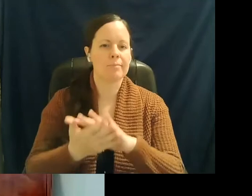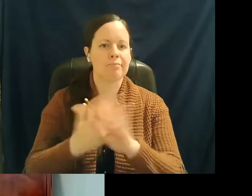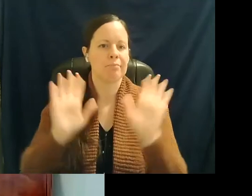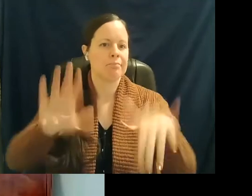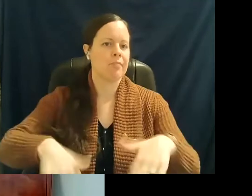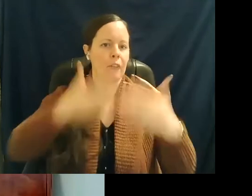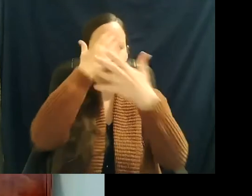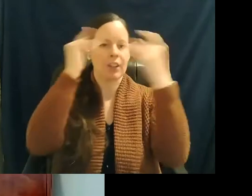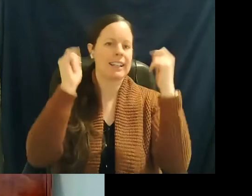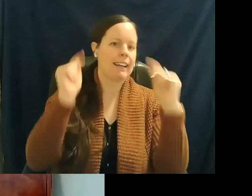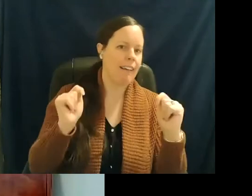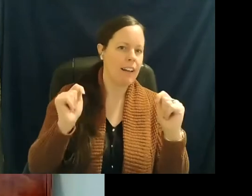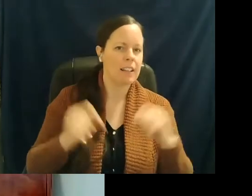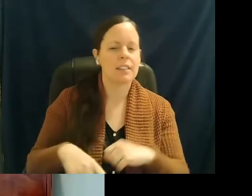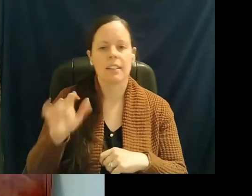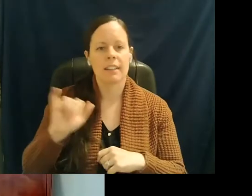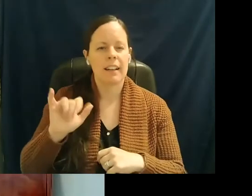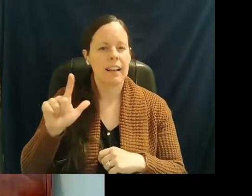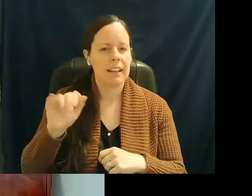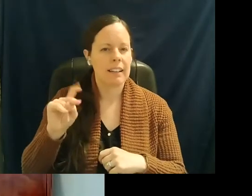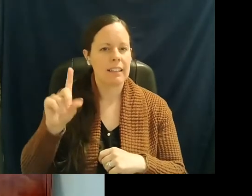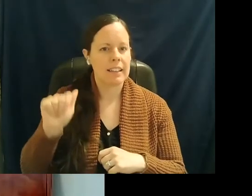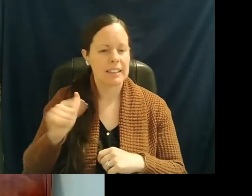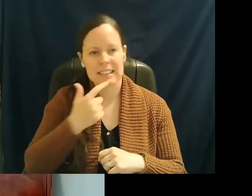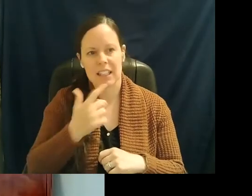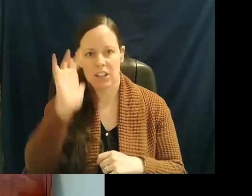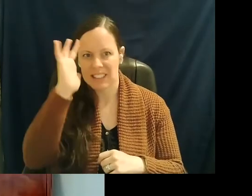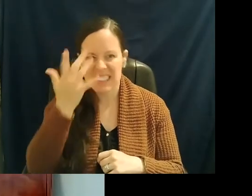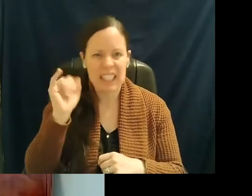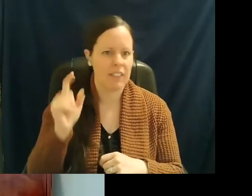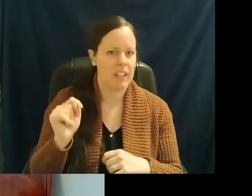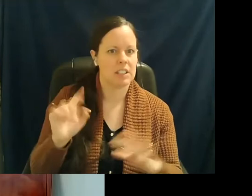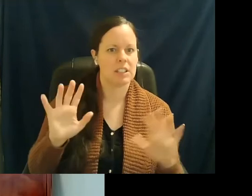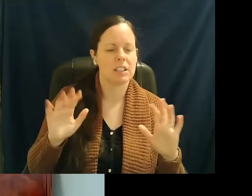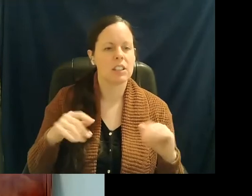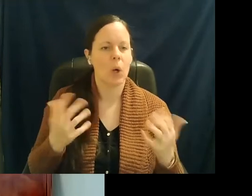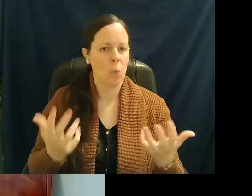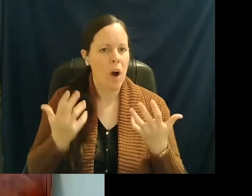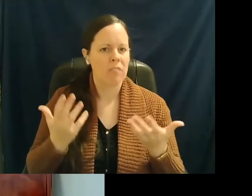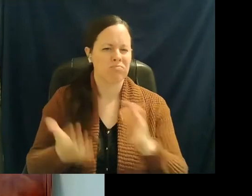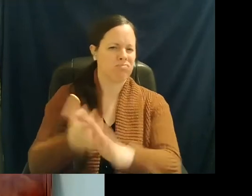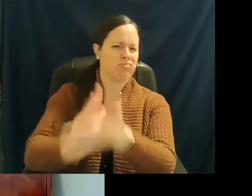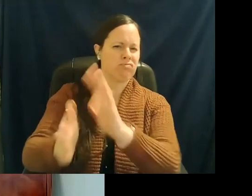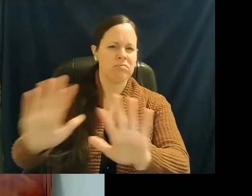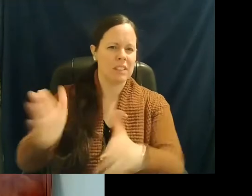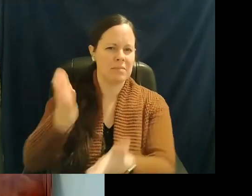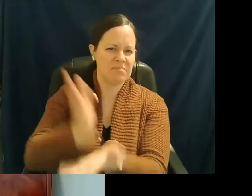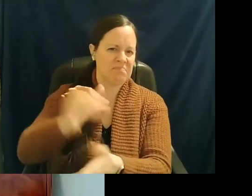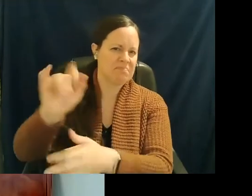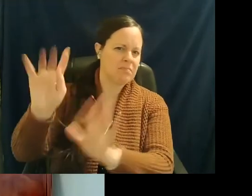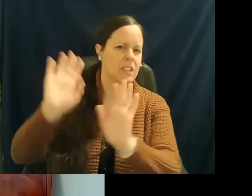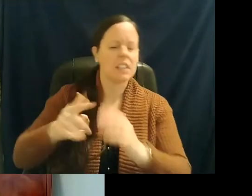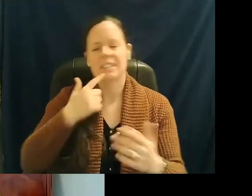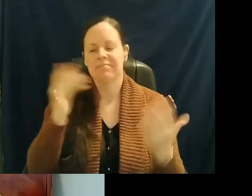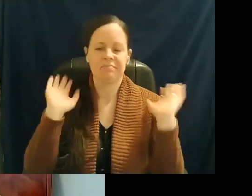off. And just like Linda said, you know, being tired of it, weary of it, just wanting it to go away and then just saying, heck with it. I'm going to